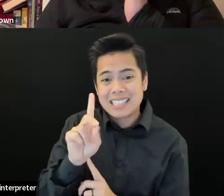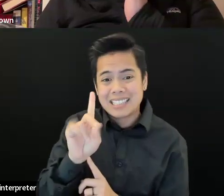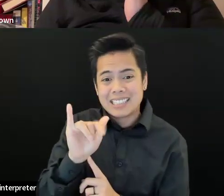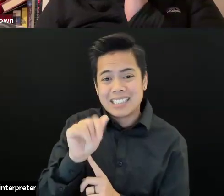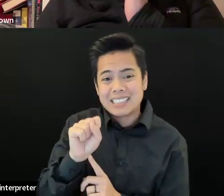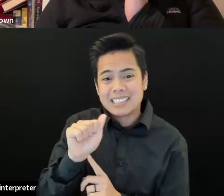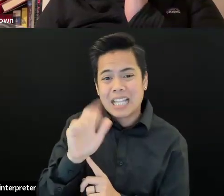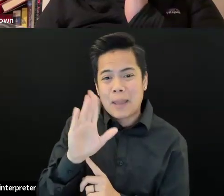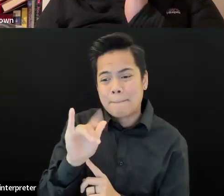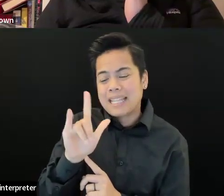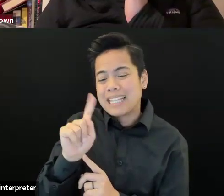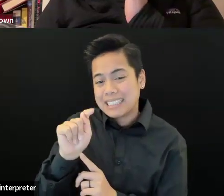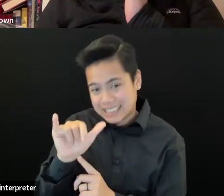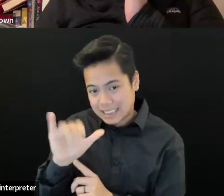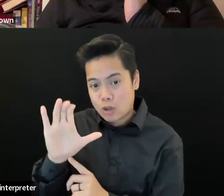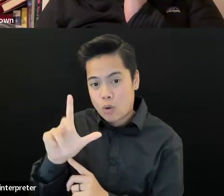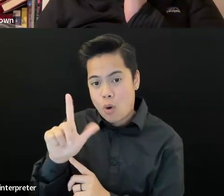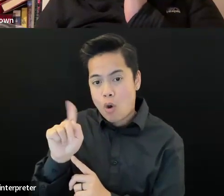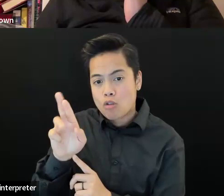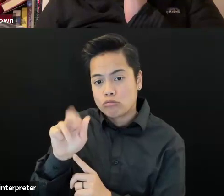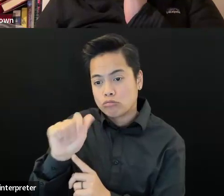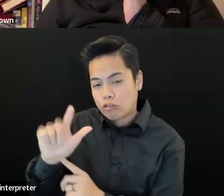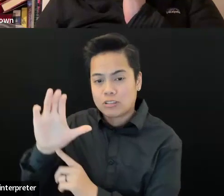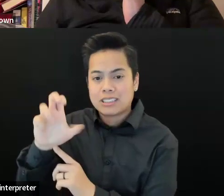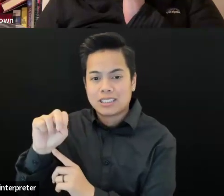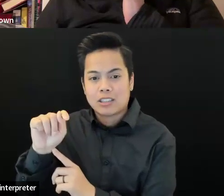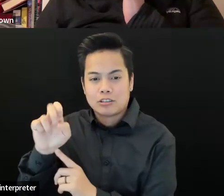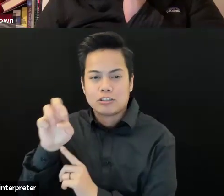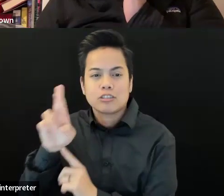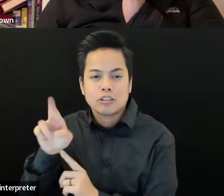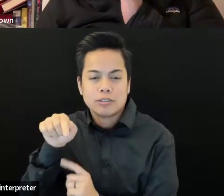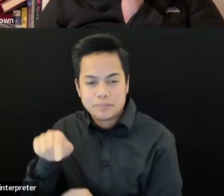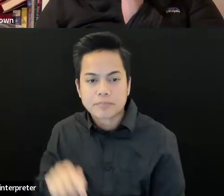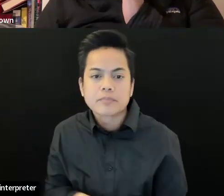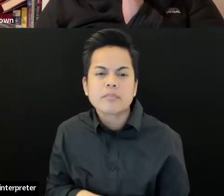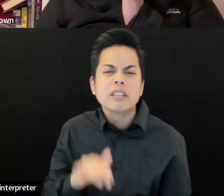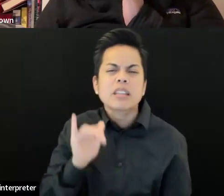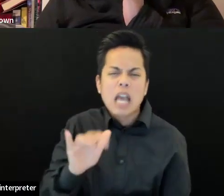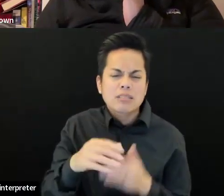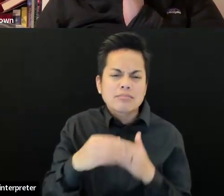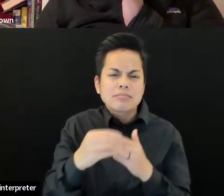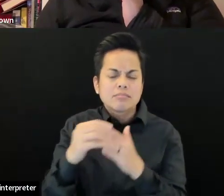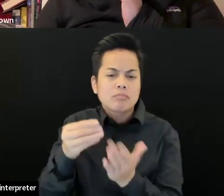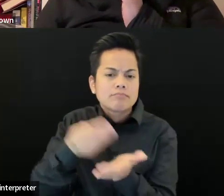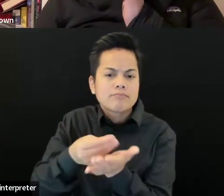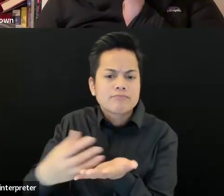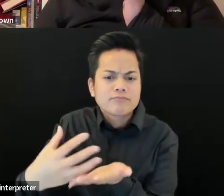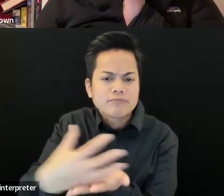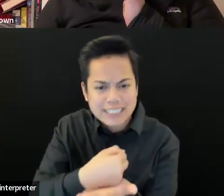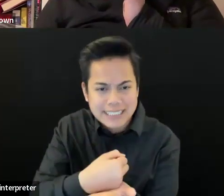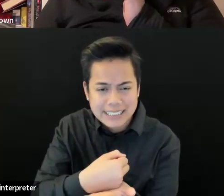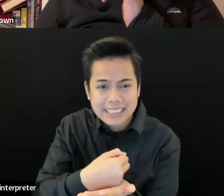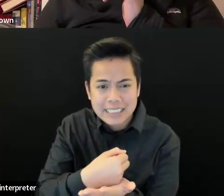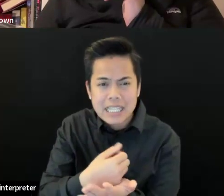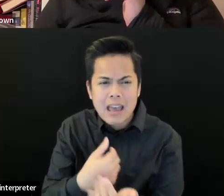Um, so we have just a few more minutes. So Dagny, if want to put that last slide up. Yeah, we can, you can close it out for us.